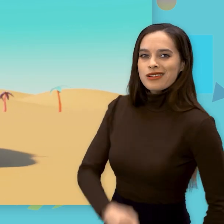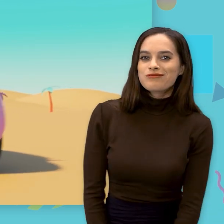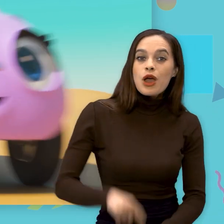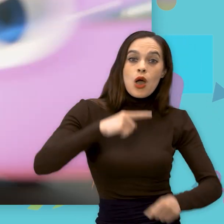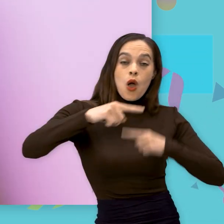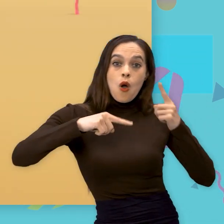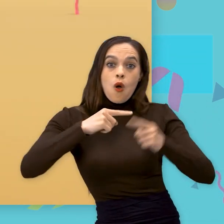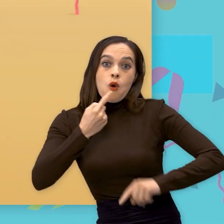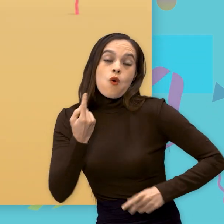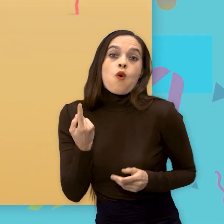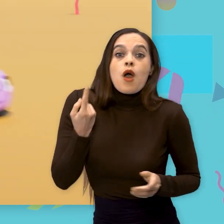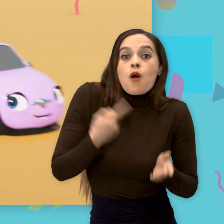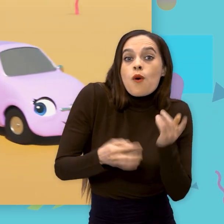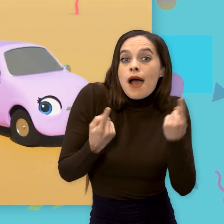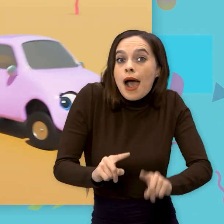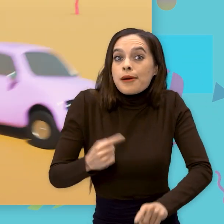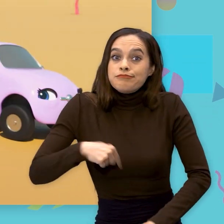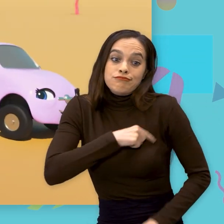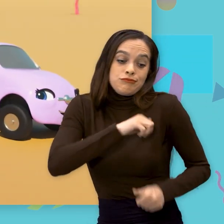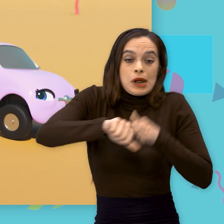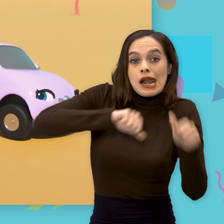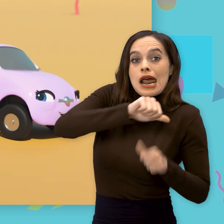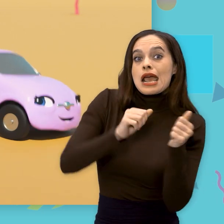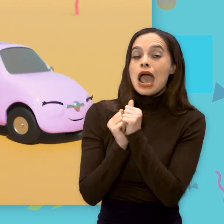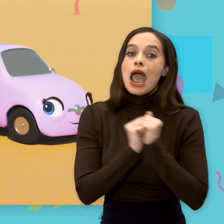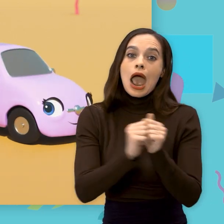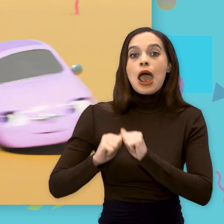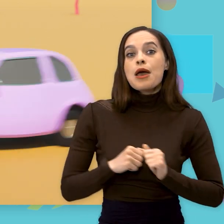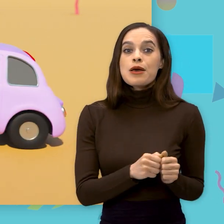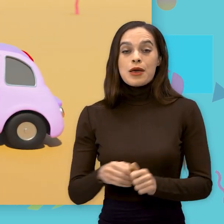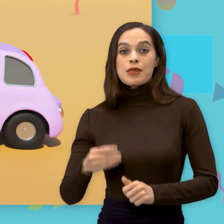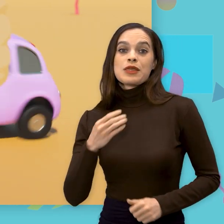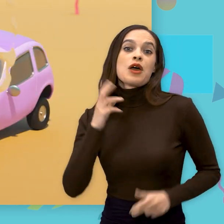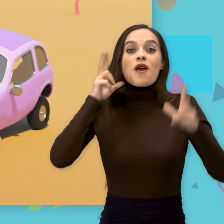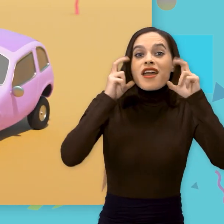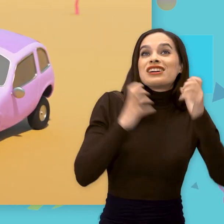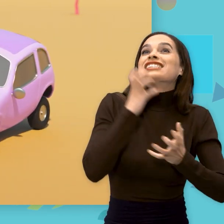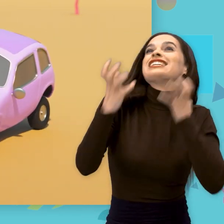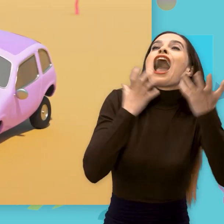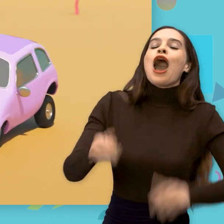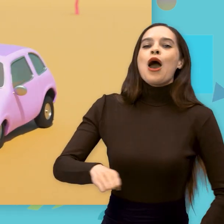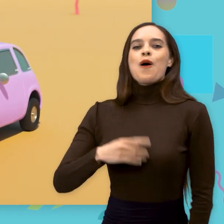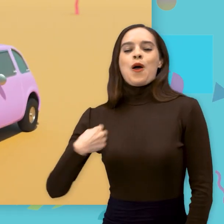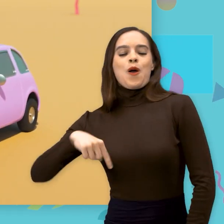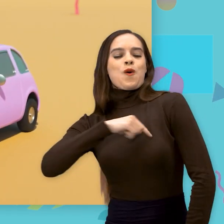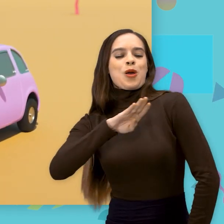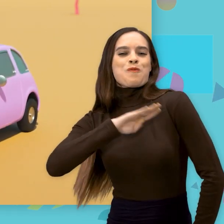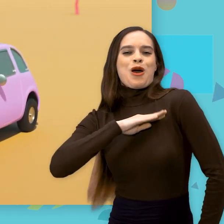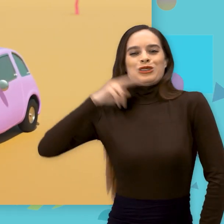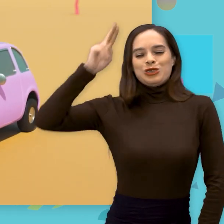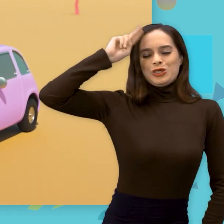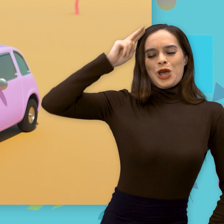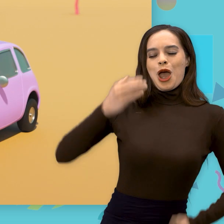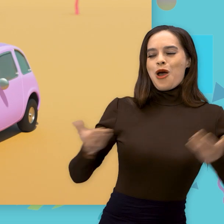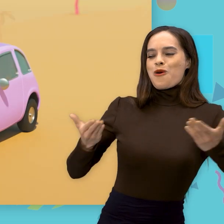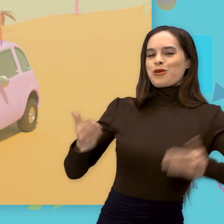And when we are together, hear us shout Buster's here and so is Scout